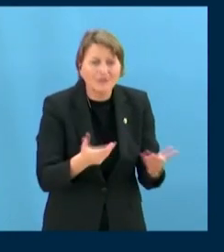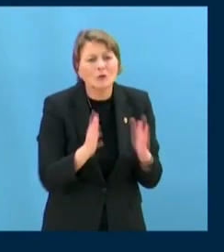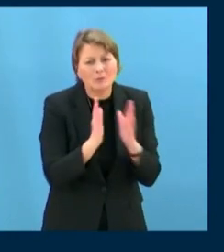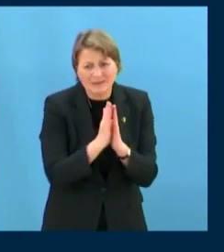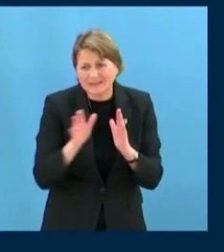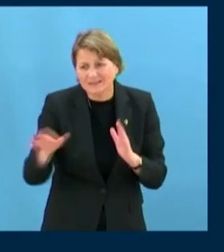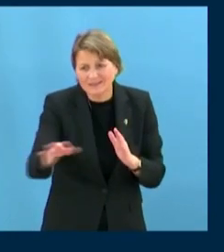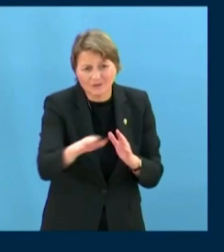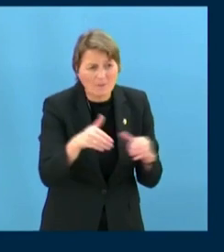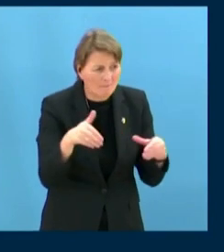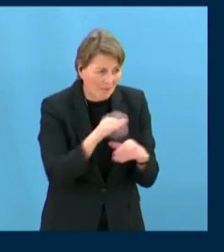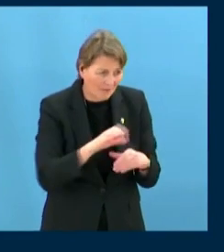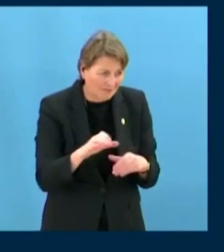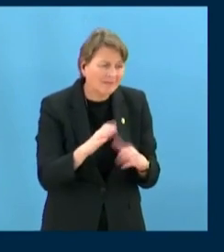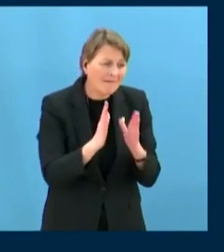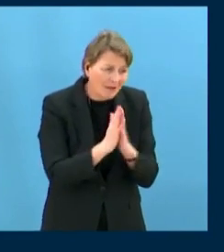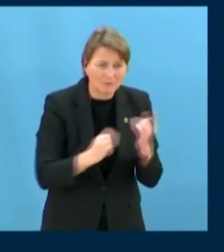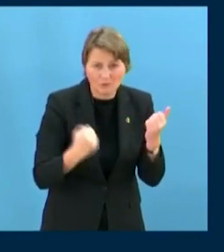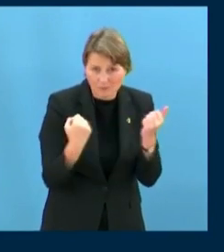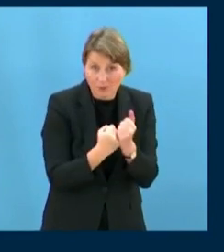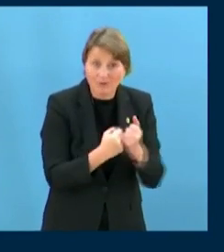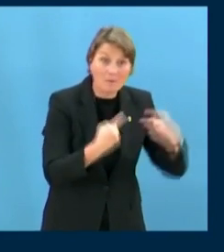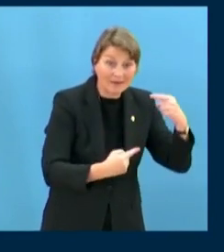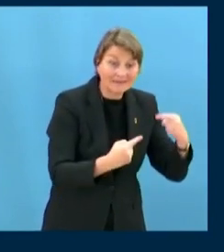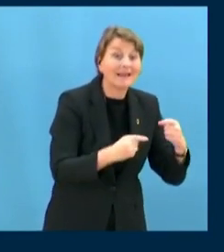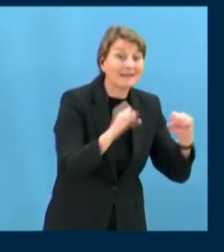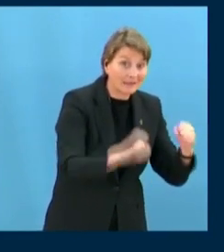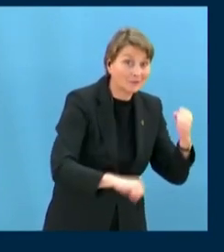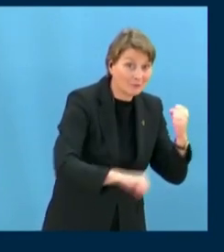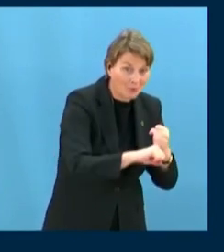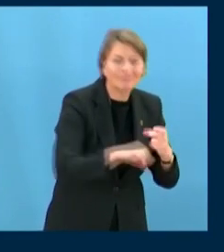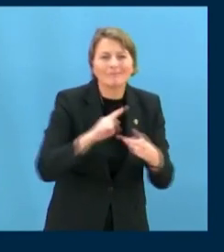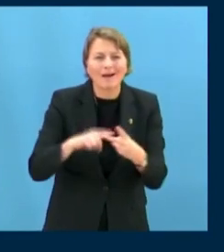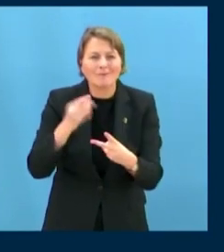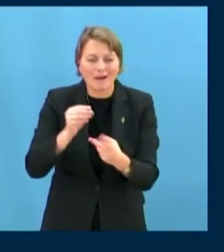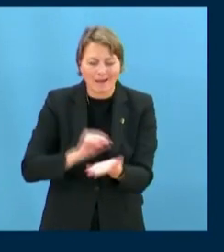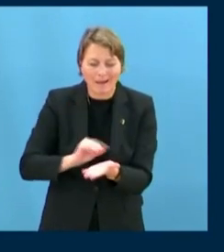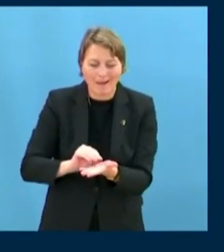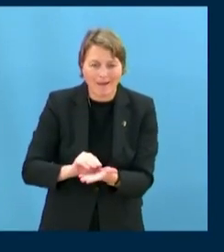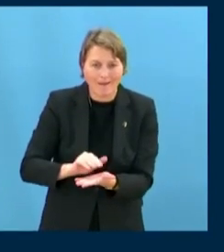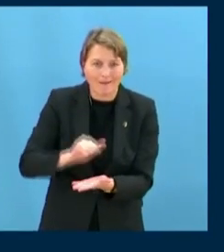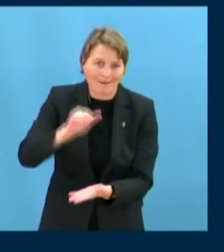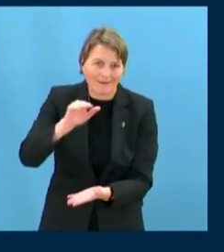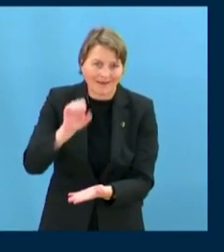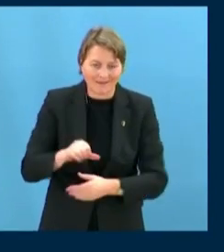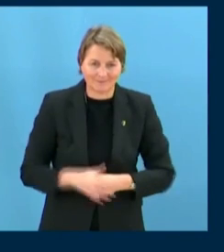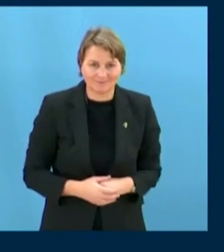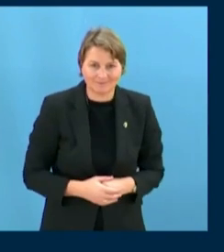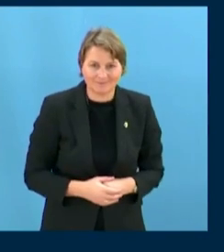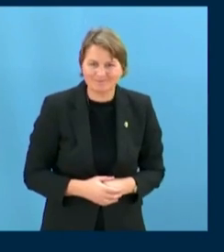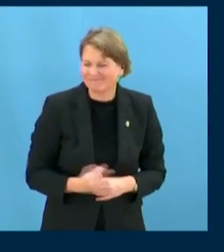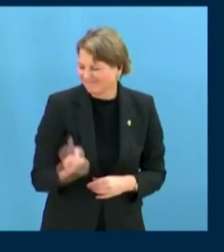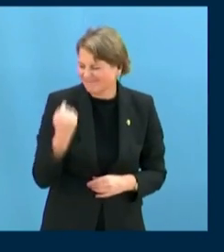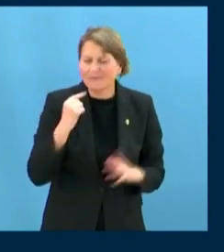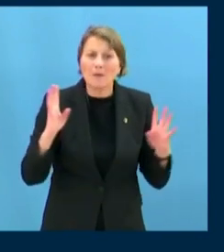both politically and financially. Dear friends, as the discussions at the first intersessional meeting underlined, we